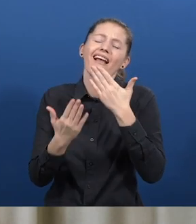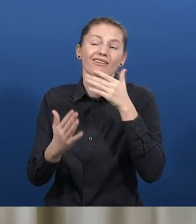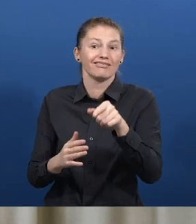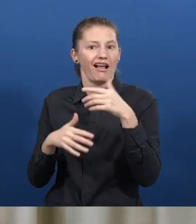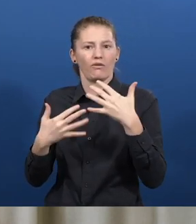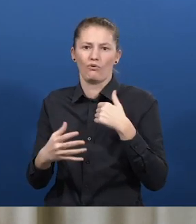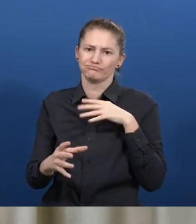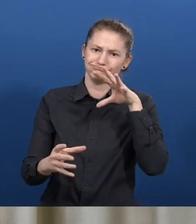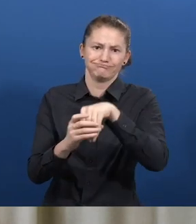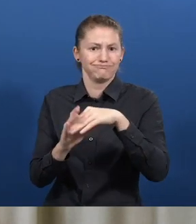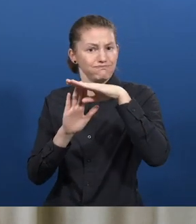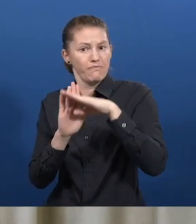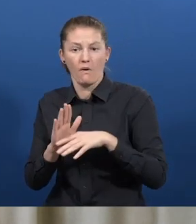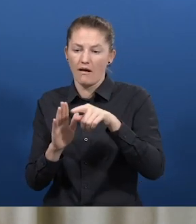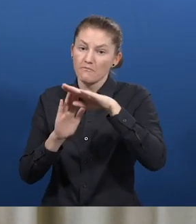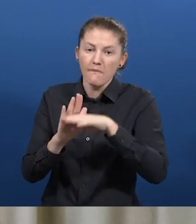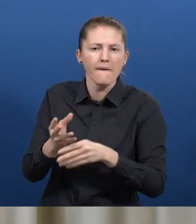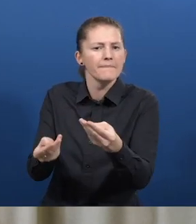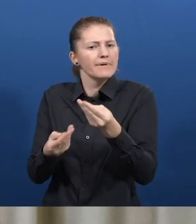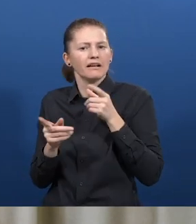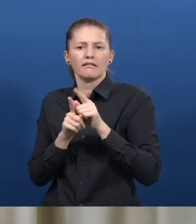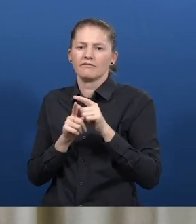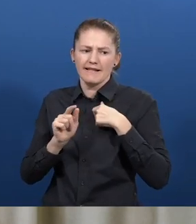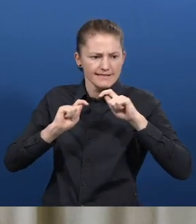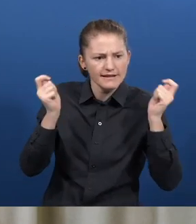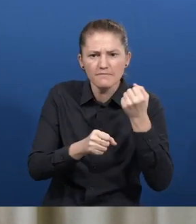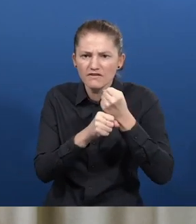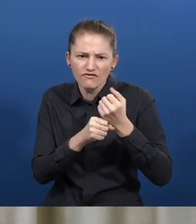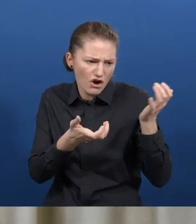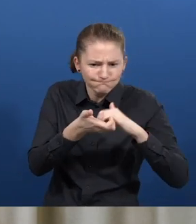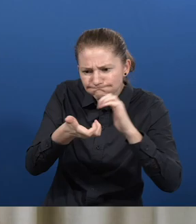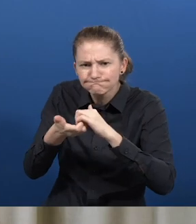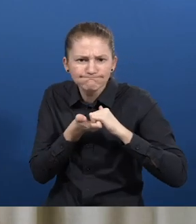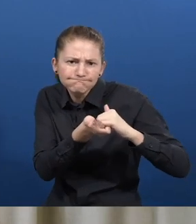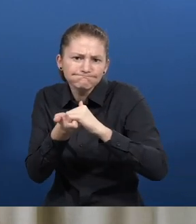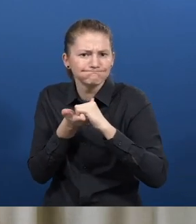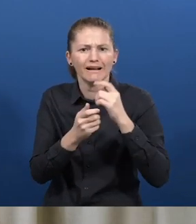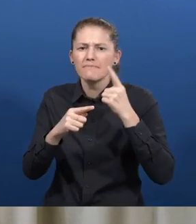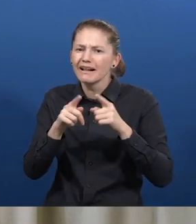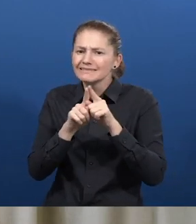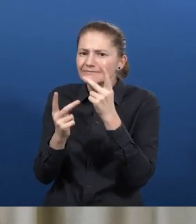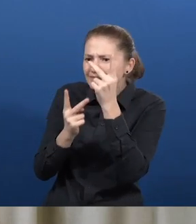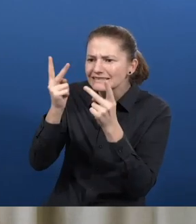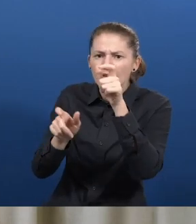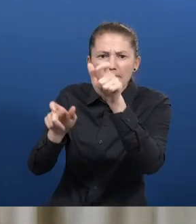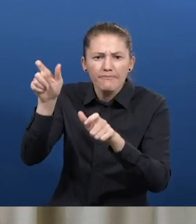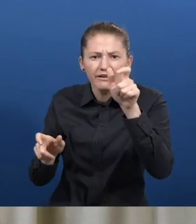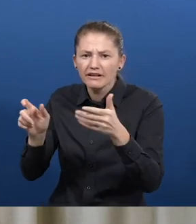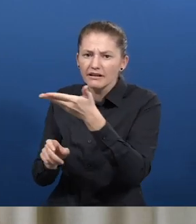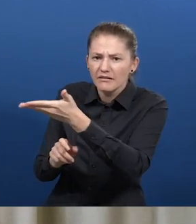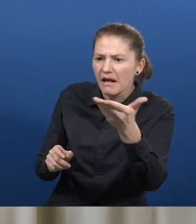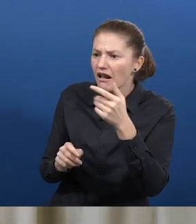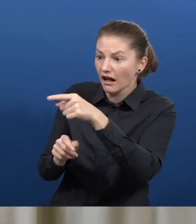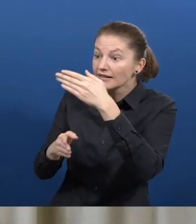job seekers. How did this solution help you? Aaron, a teen leader. thank you for the opportunity that IBM and this program gave